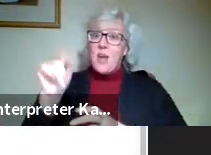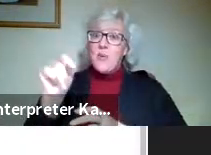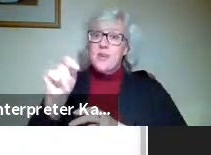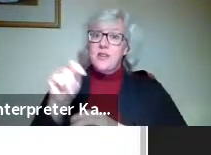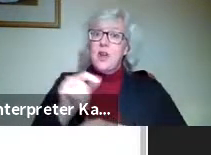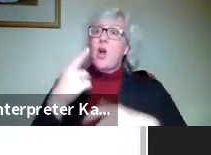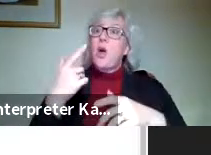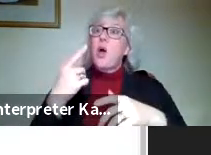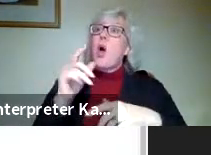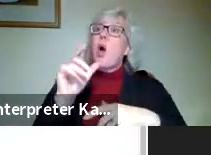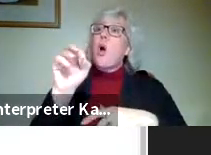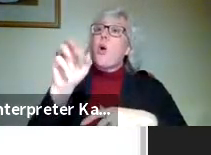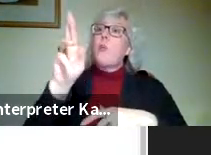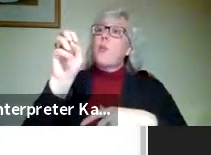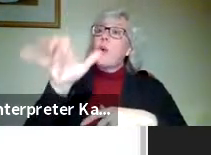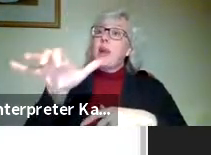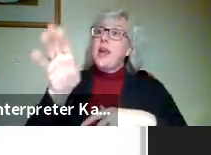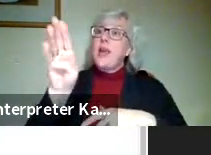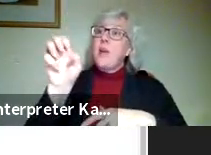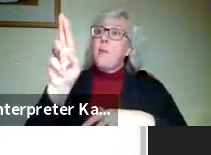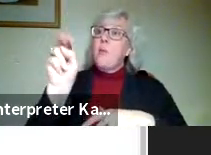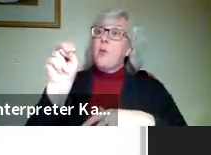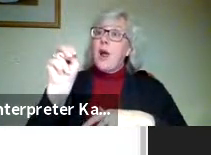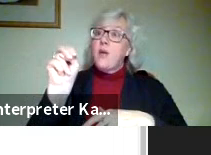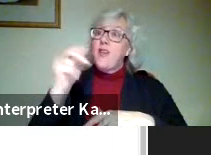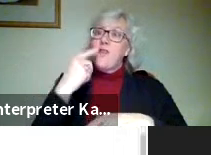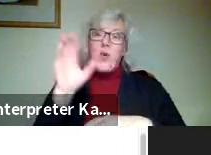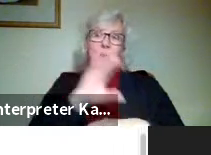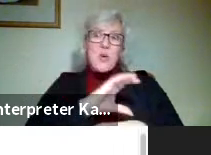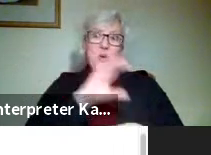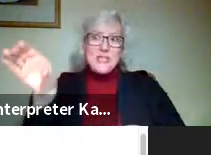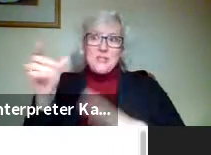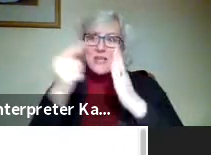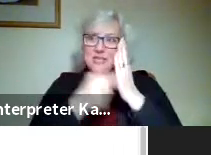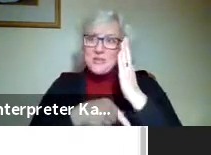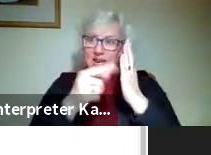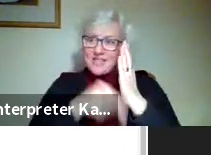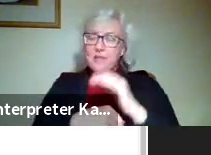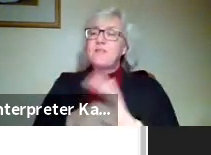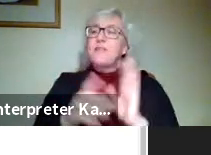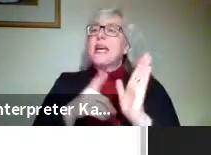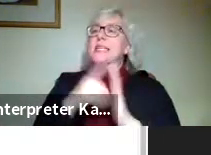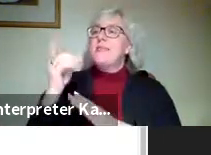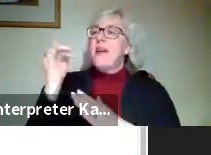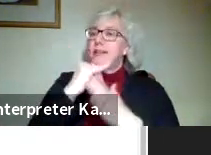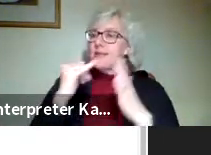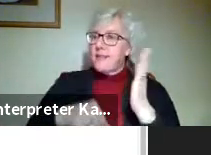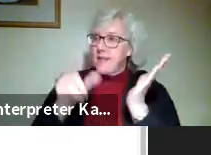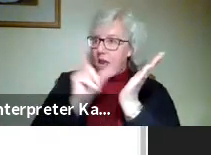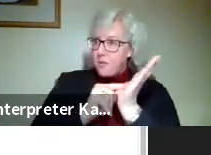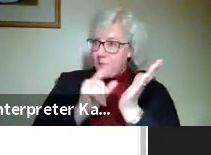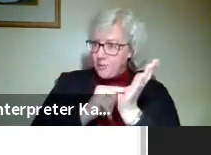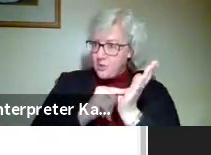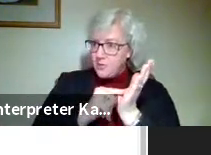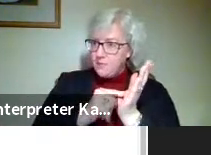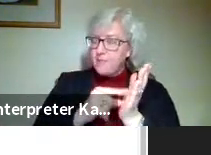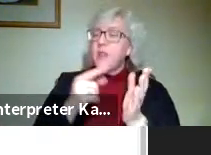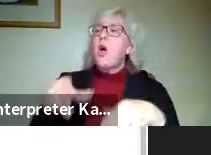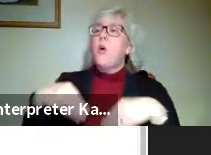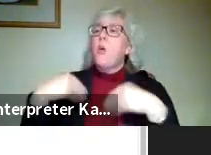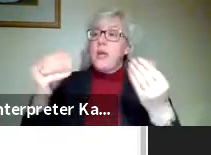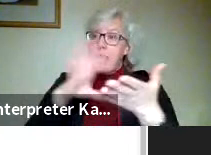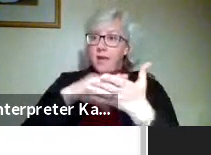Brown for her Christmas magazine. So in the advanced design and publishing class, we prepare our students